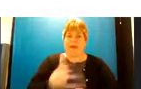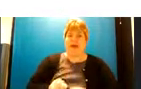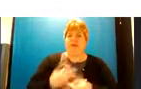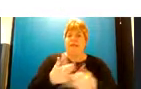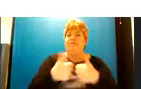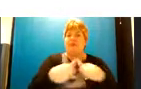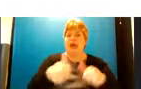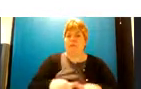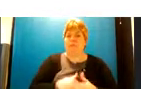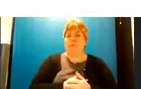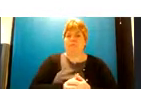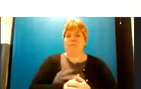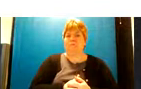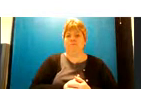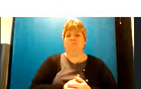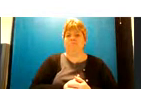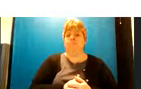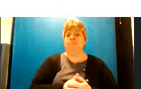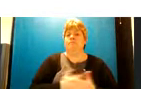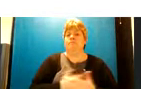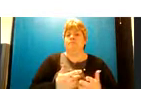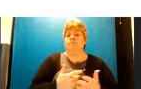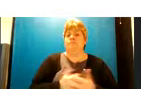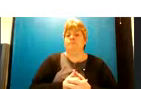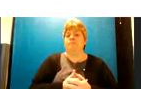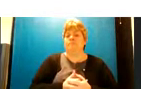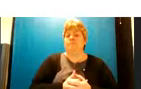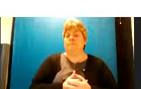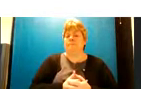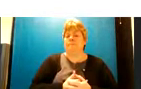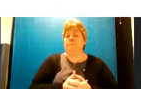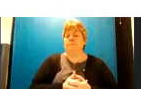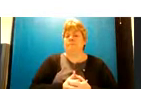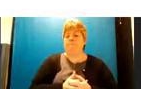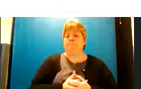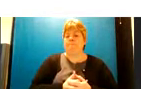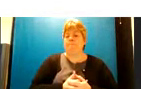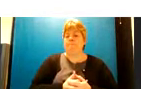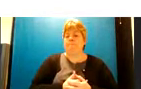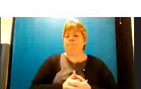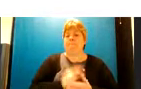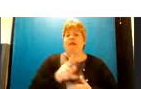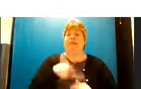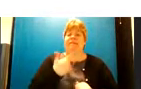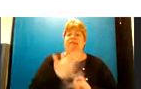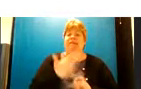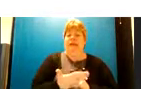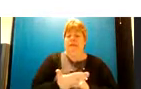outcomes uh that people want from us uh that takes me to the end